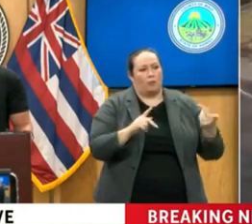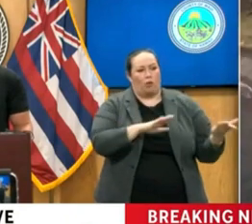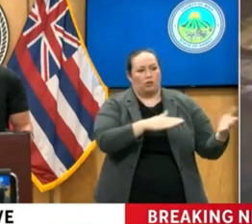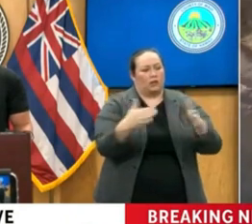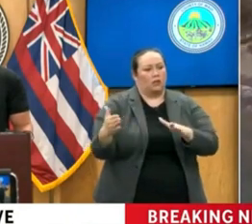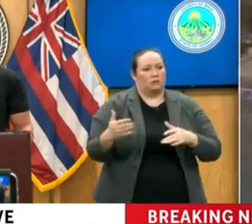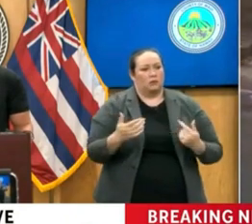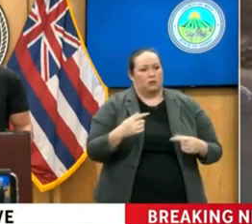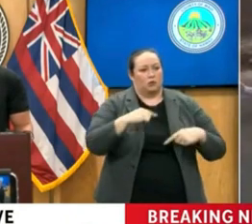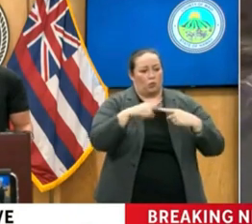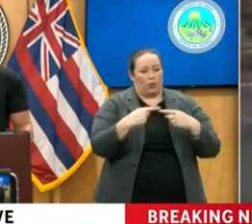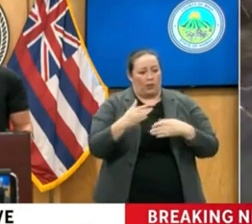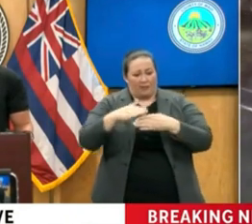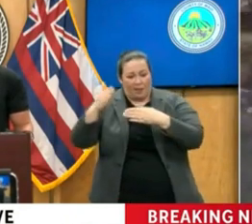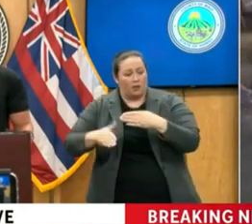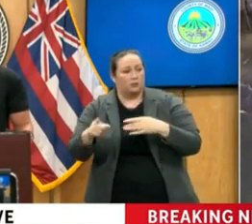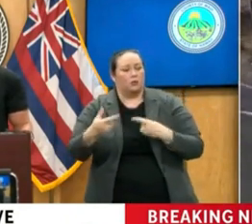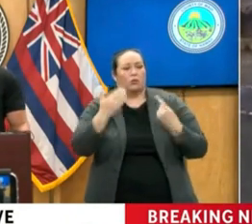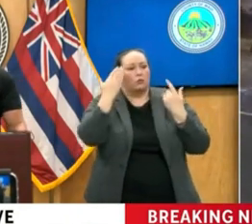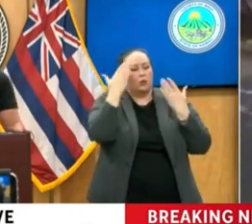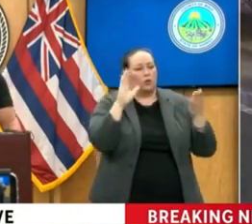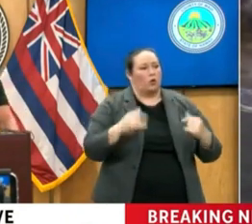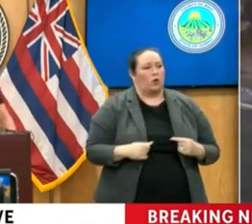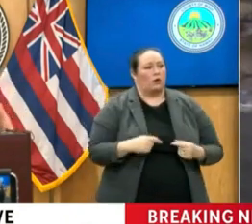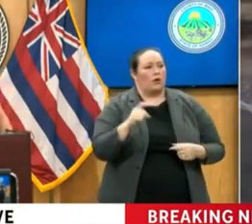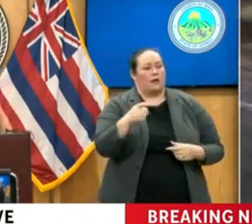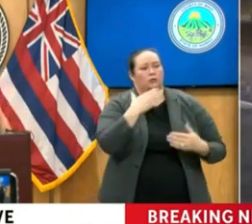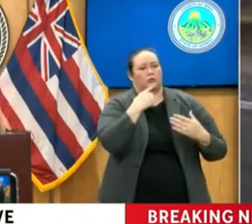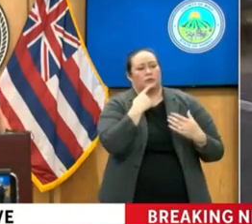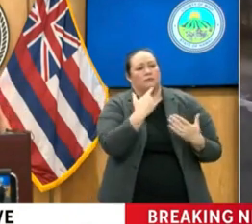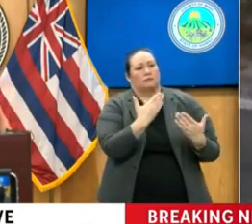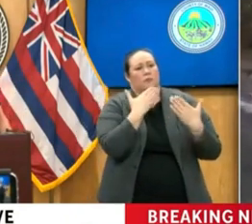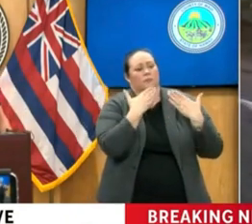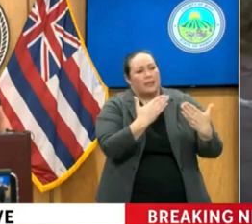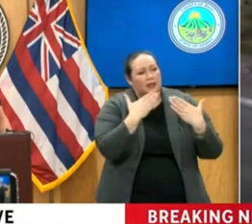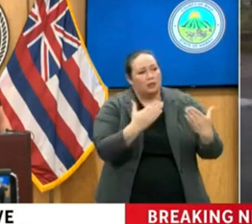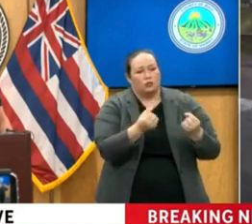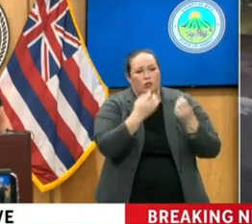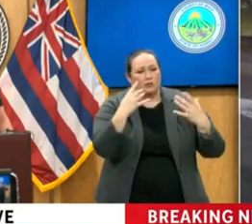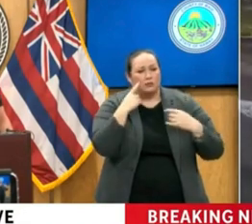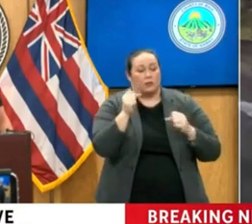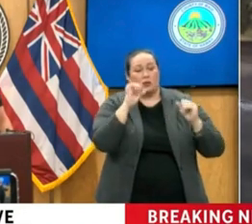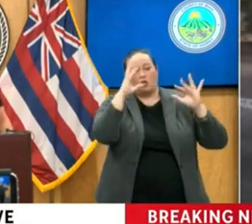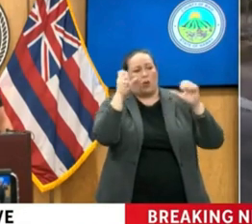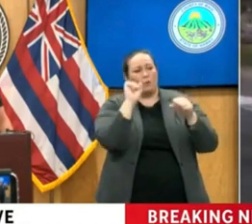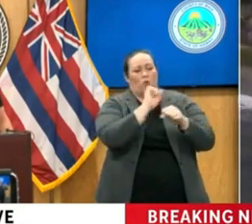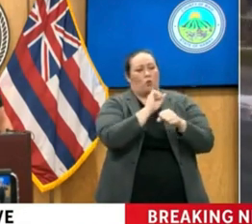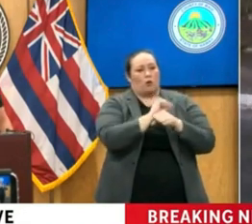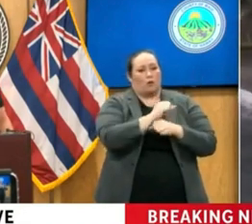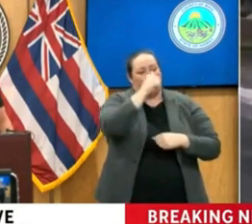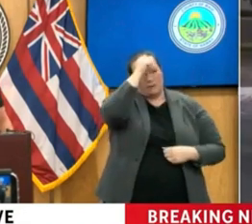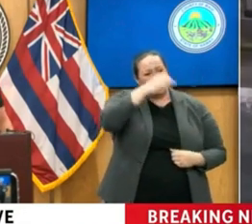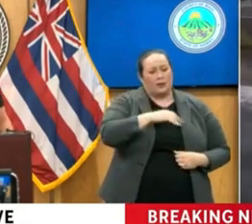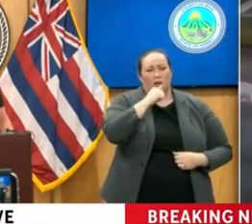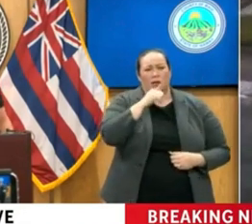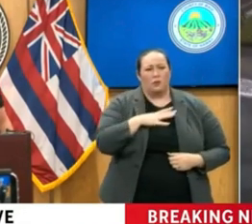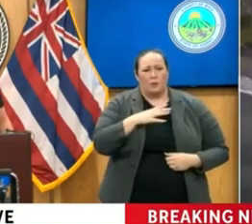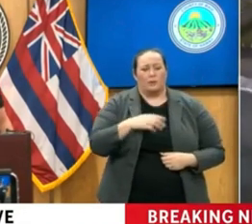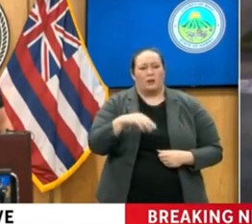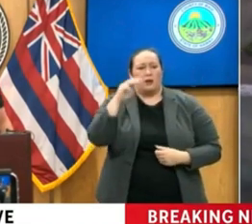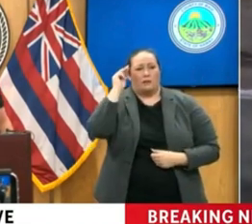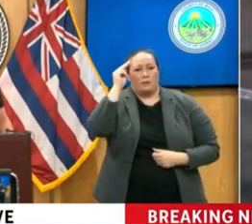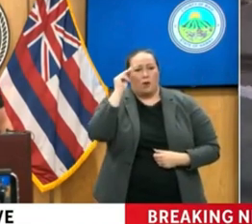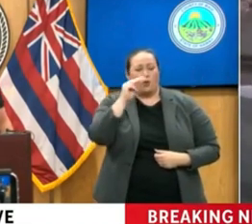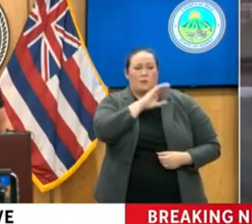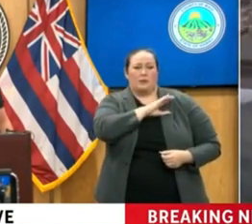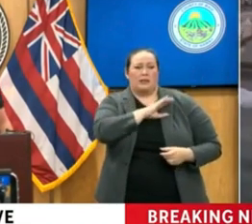done, we just don't know. I have to say thank you to the incredible work of the men and women of the Maui Police